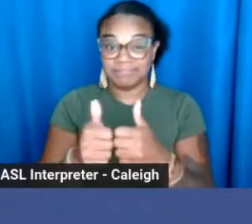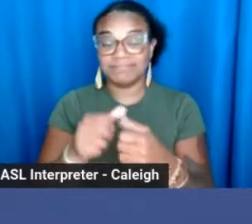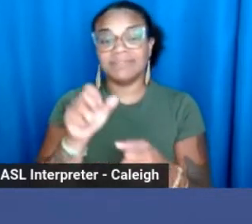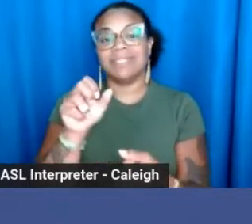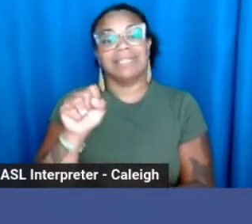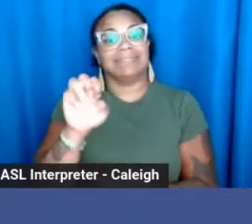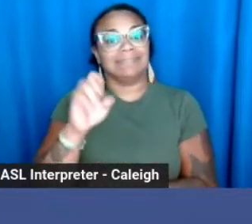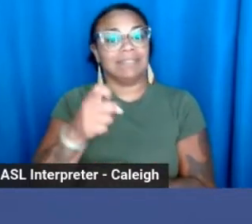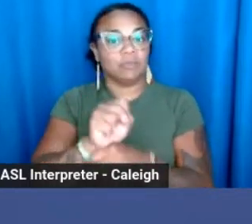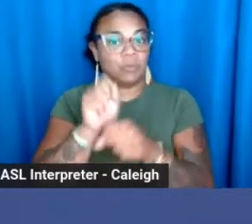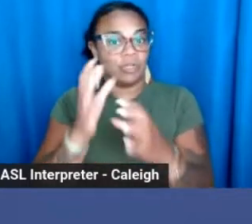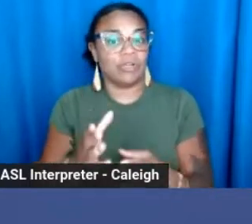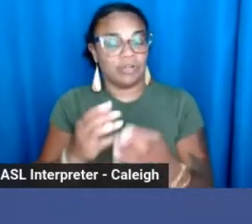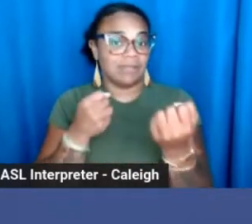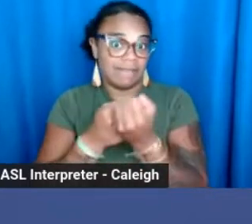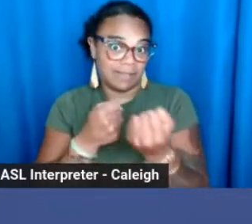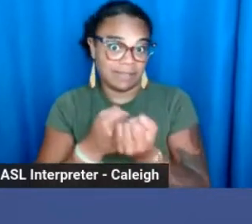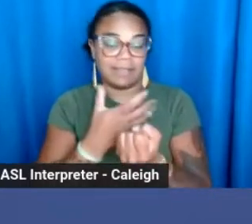currently